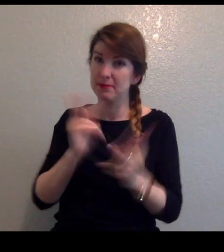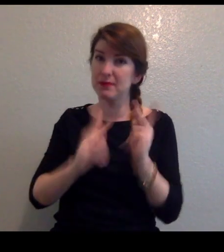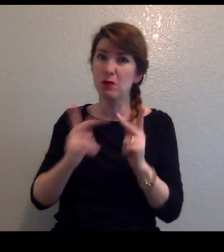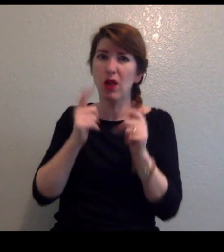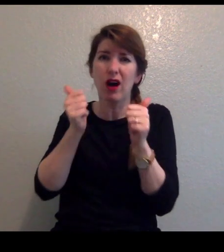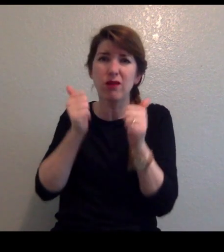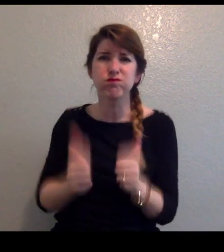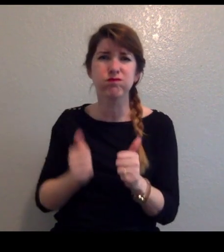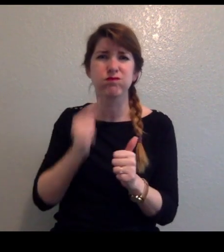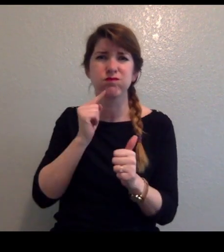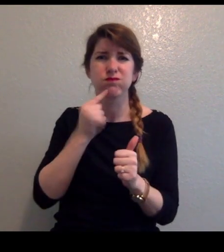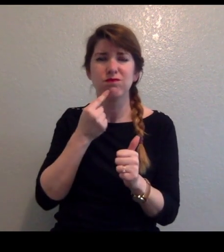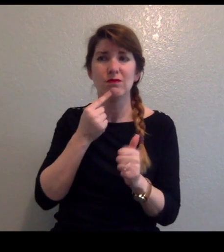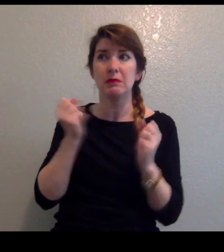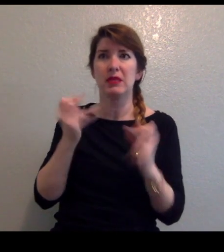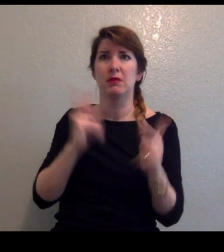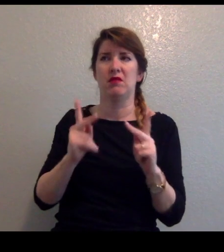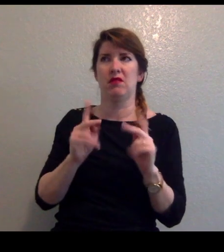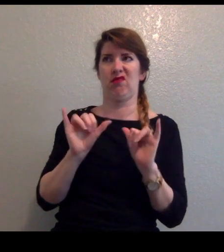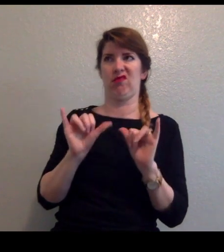and that's gotten everyone's attention.